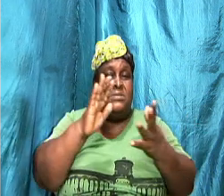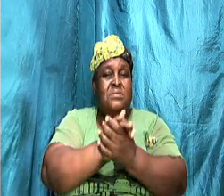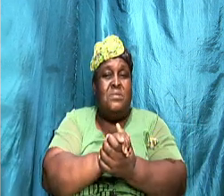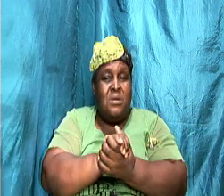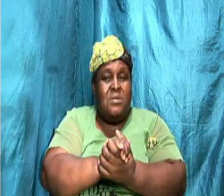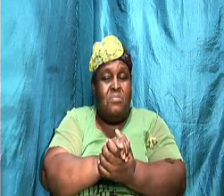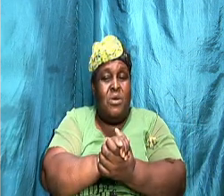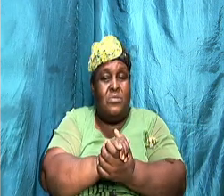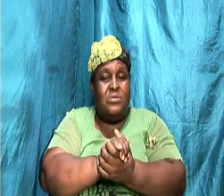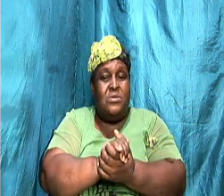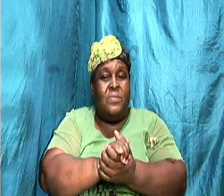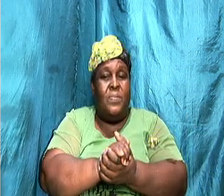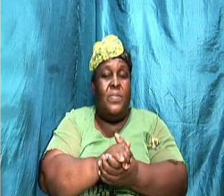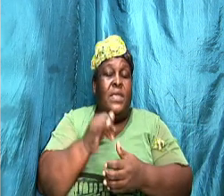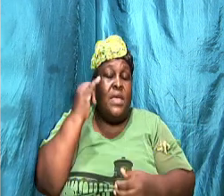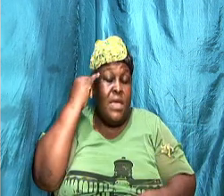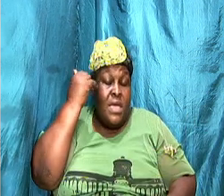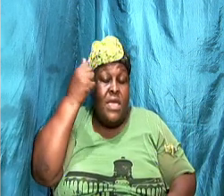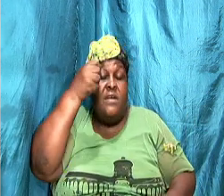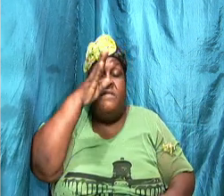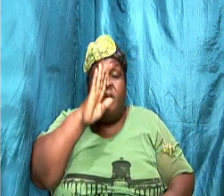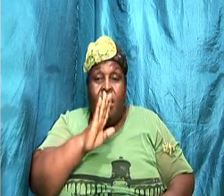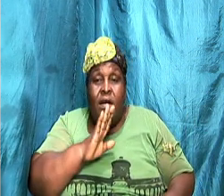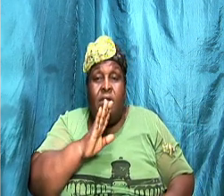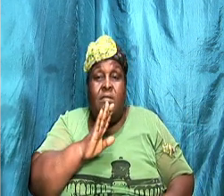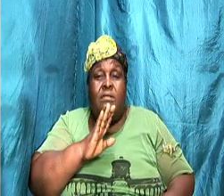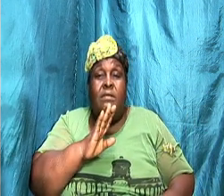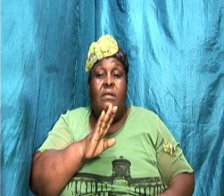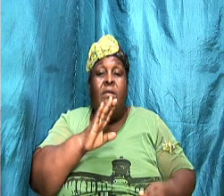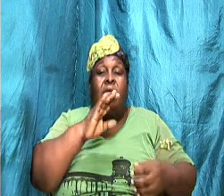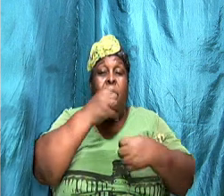if God instituted the devil is against it